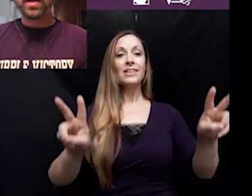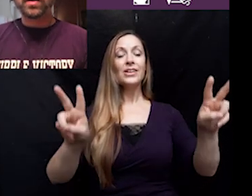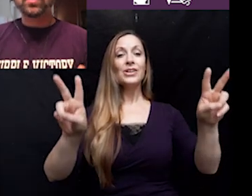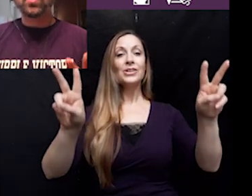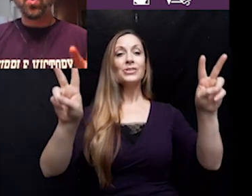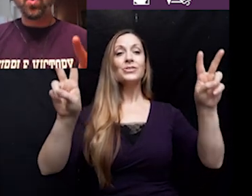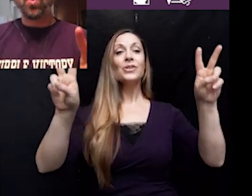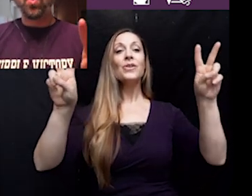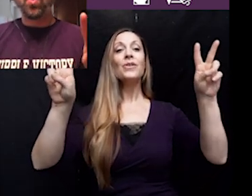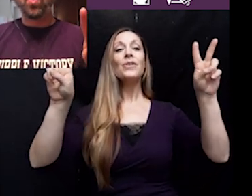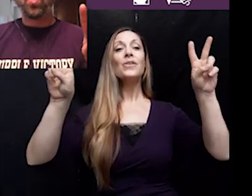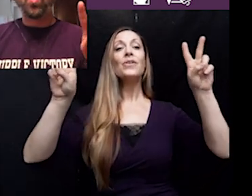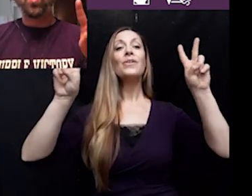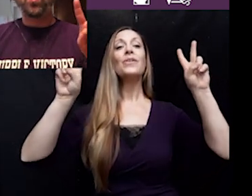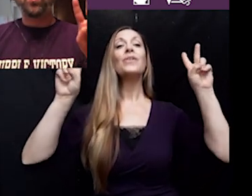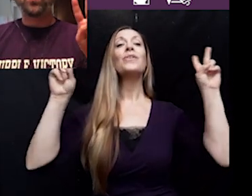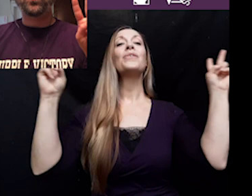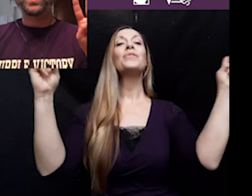Victory.